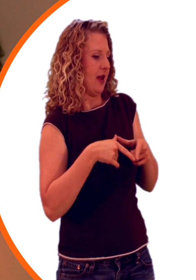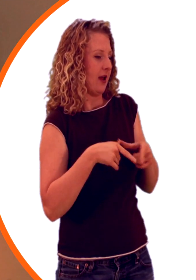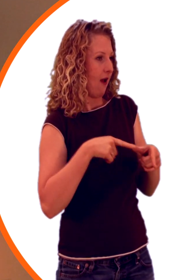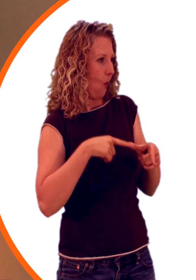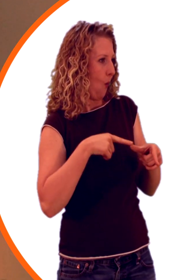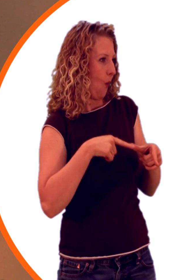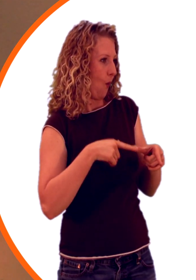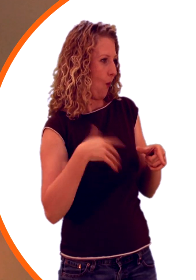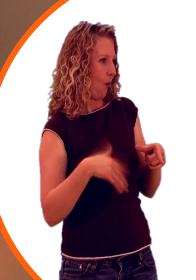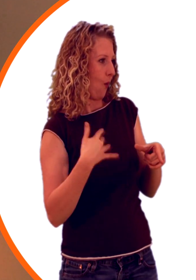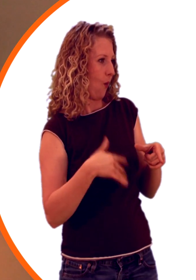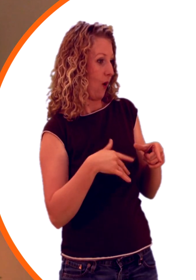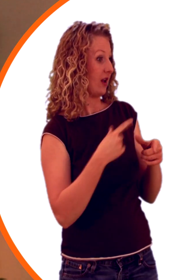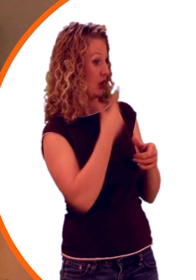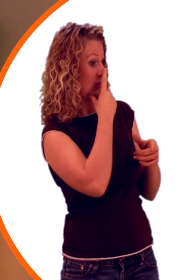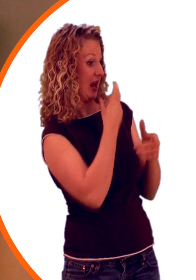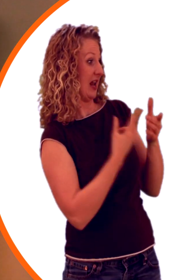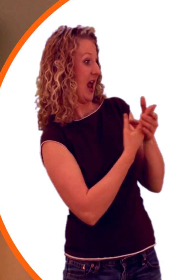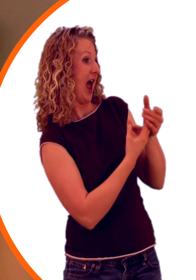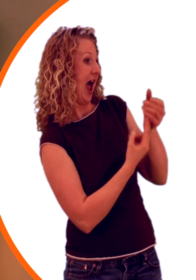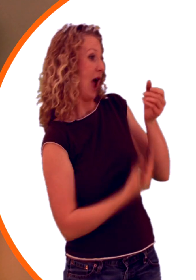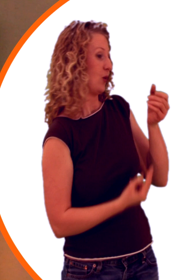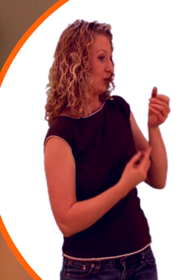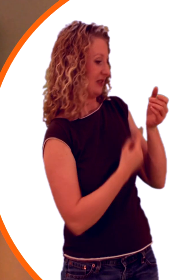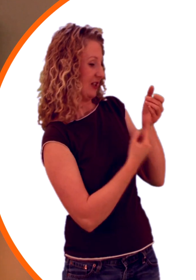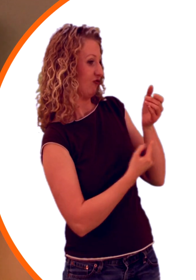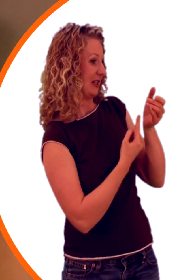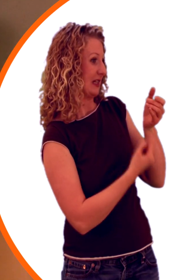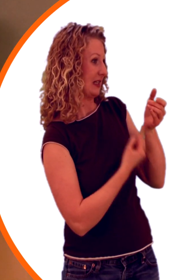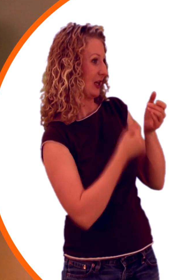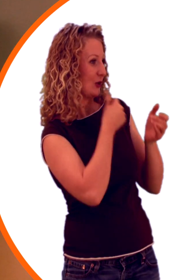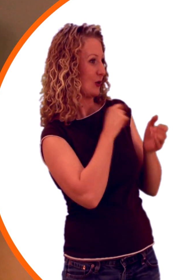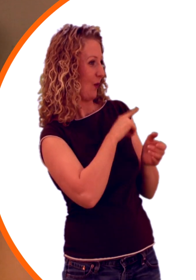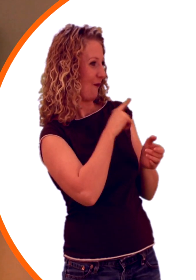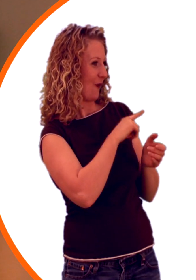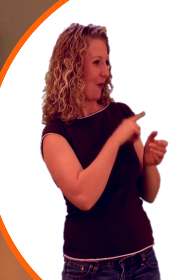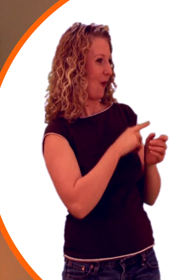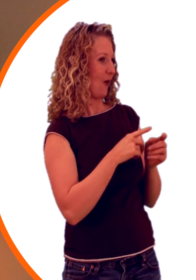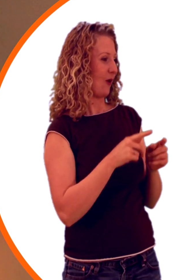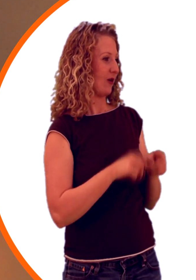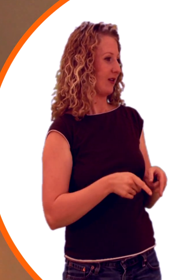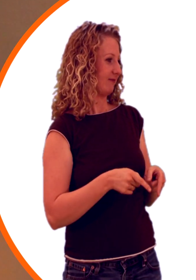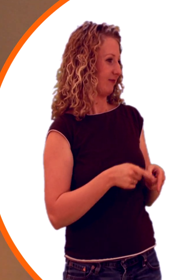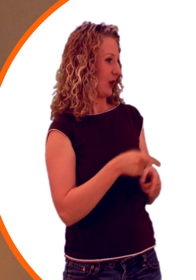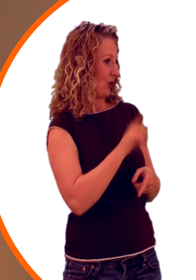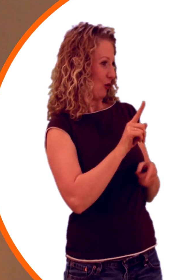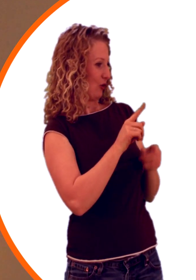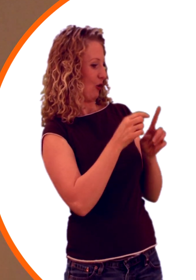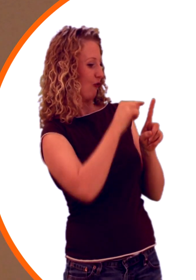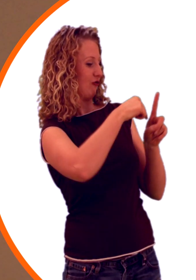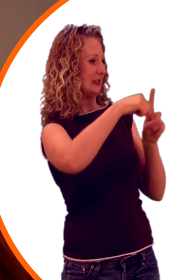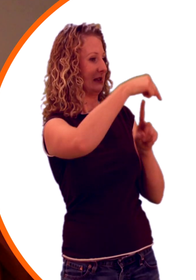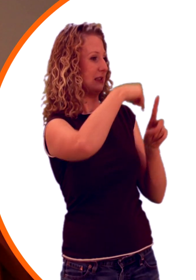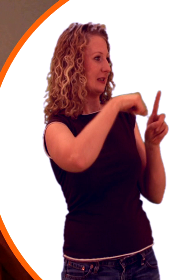rubs against my clit. And if you want, you can take out the inner ring and use it as a cock ring. So, two can play.